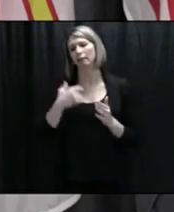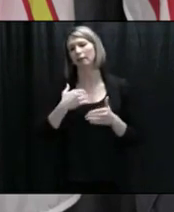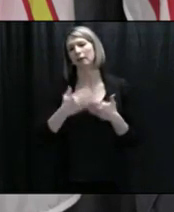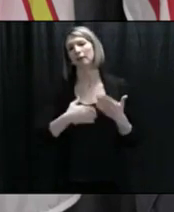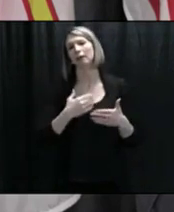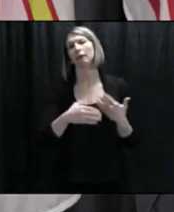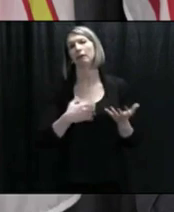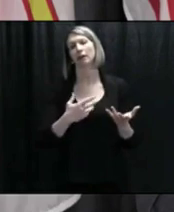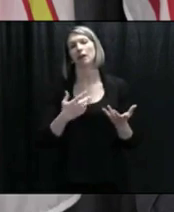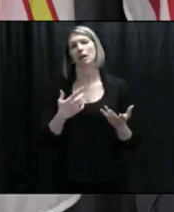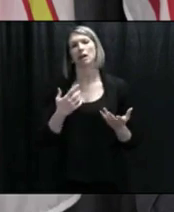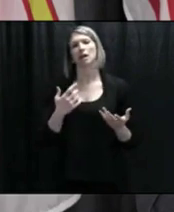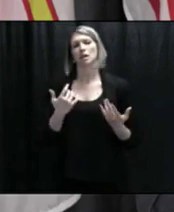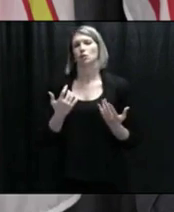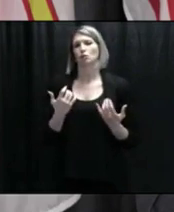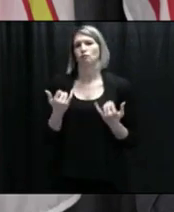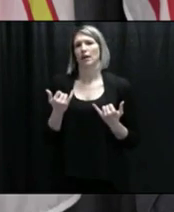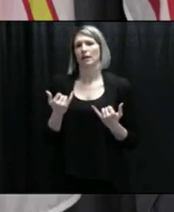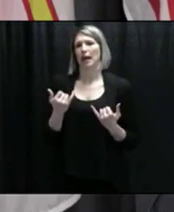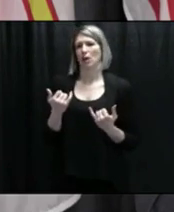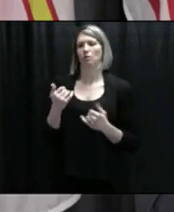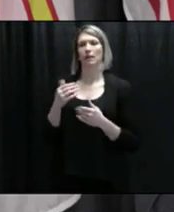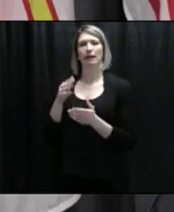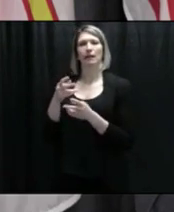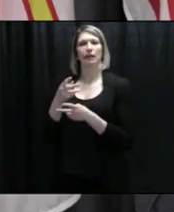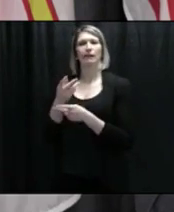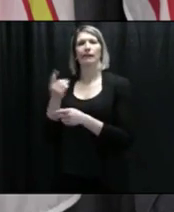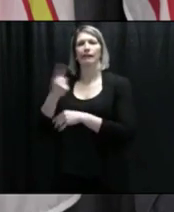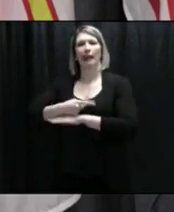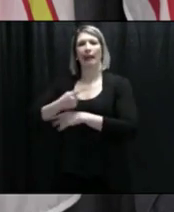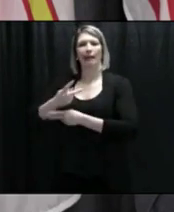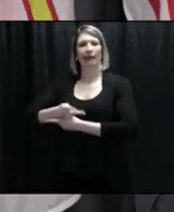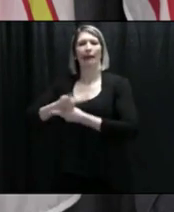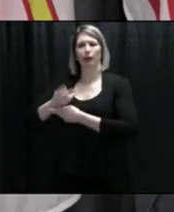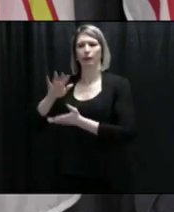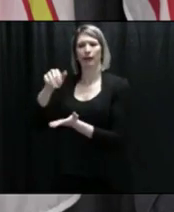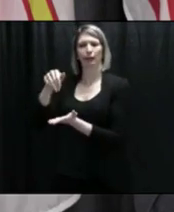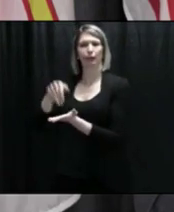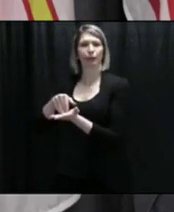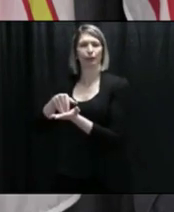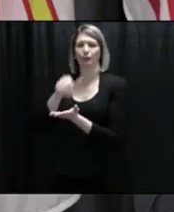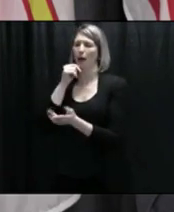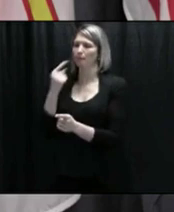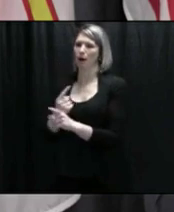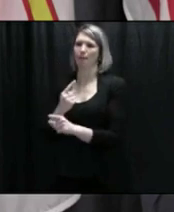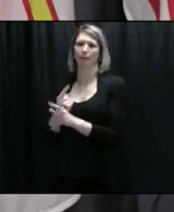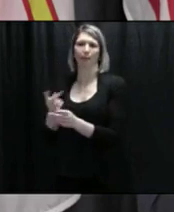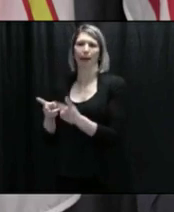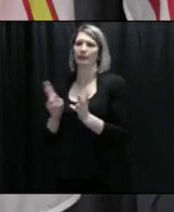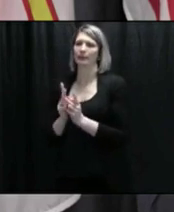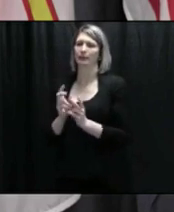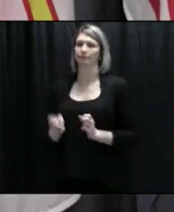spaces is not an option for them to do the valuable work that they're doing on behalf of our province.